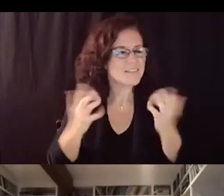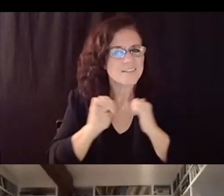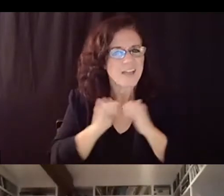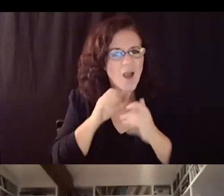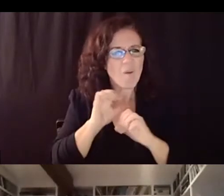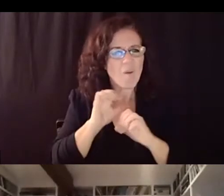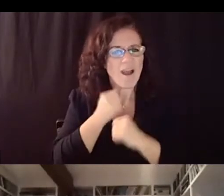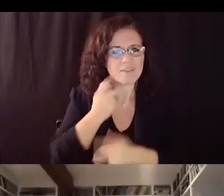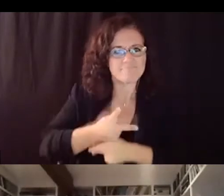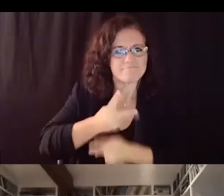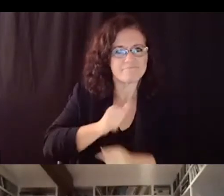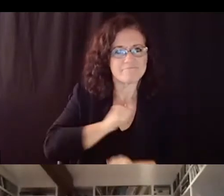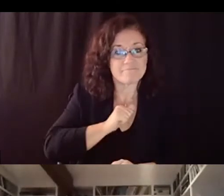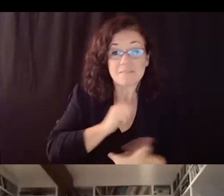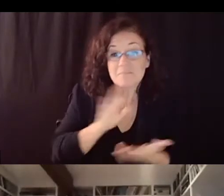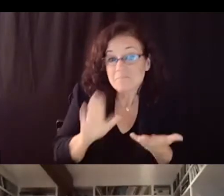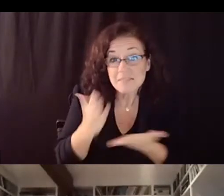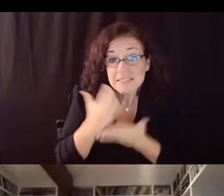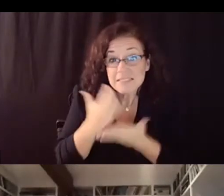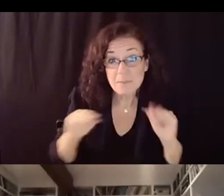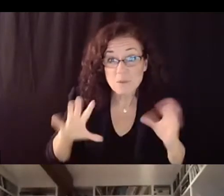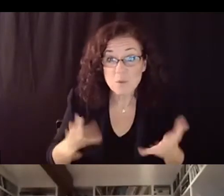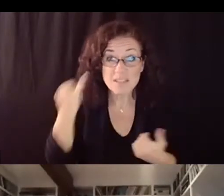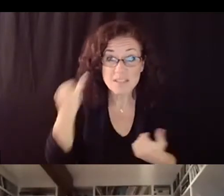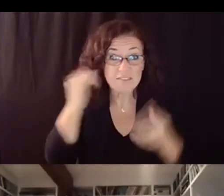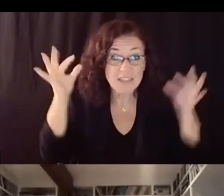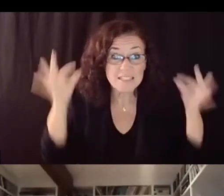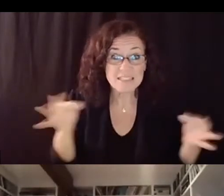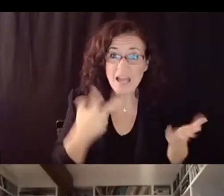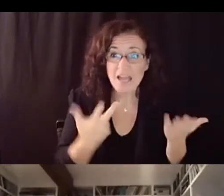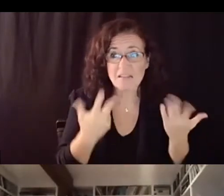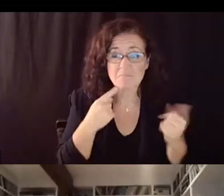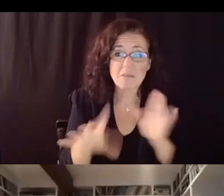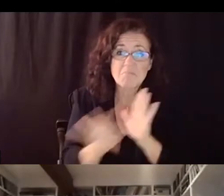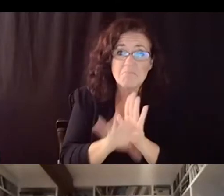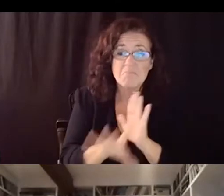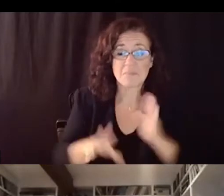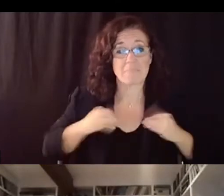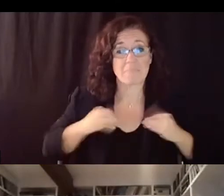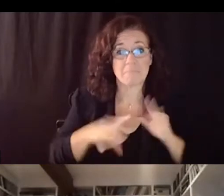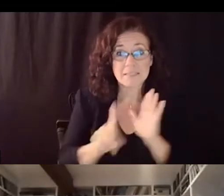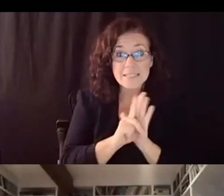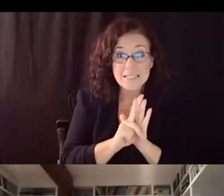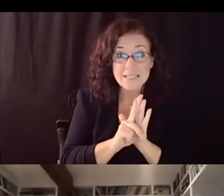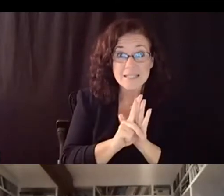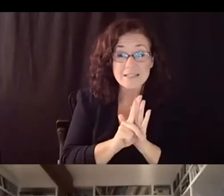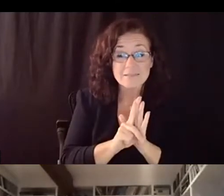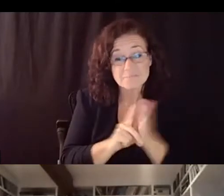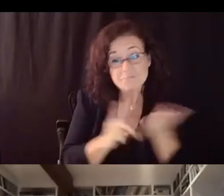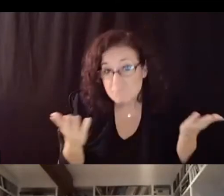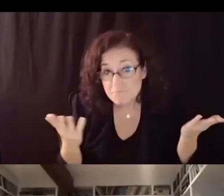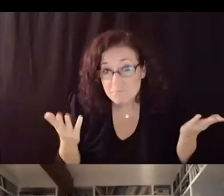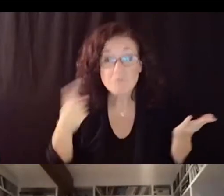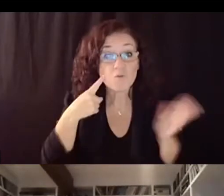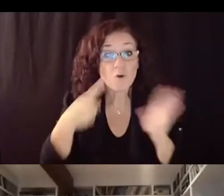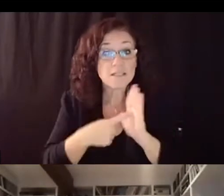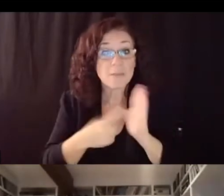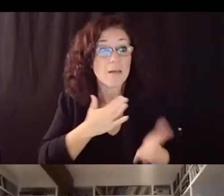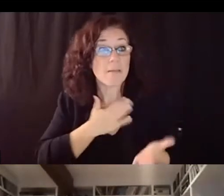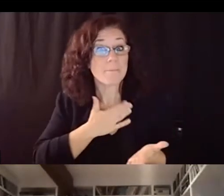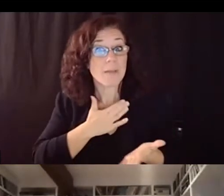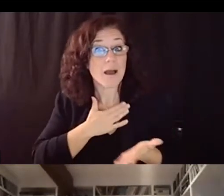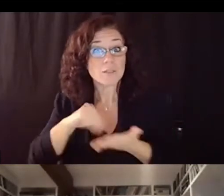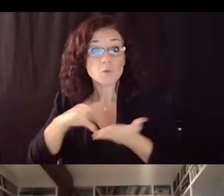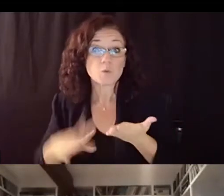receive a d if that's what's best for them i have kids in my class who they did not pass physics their freshman